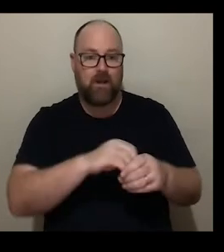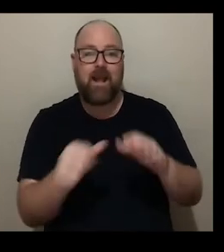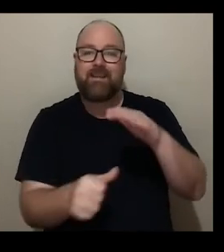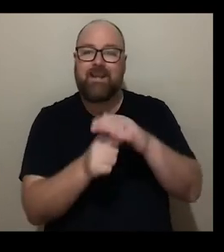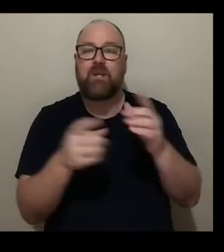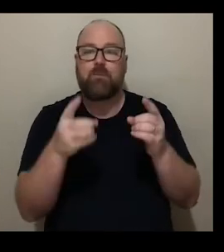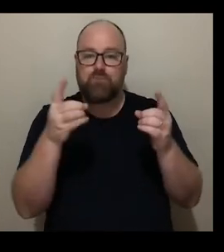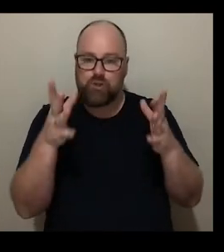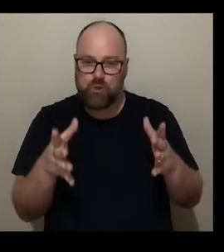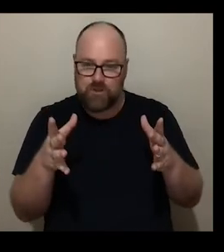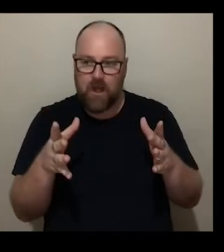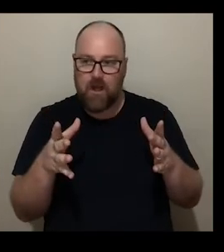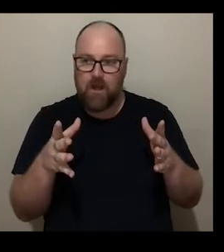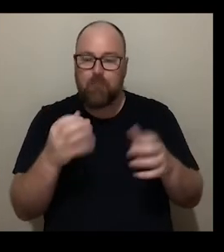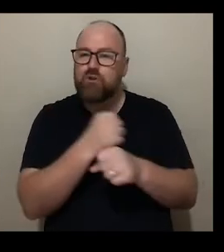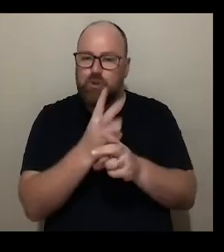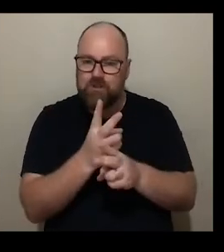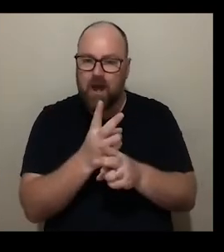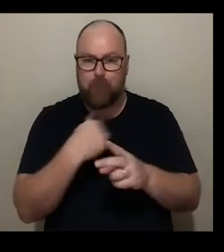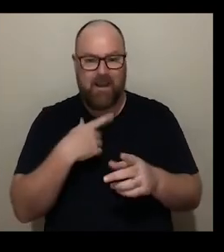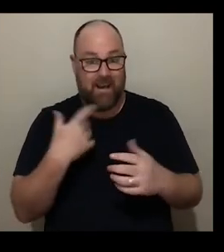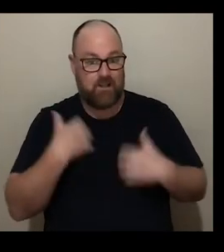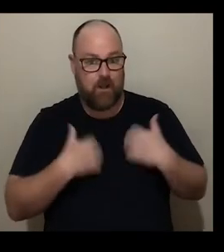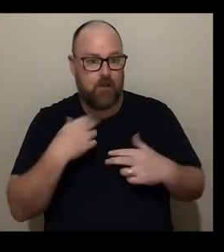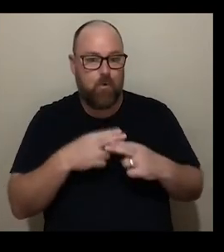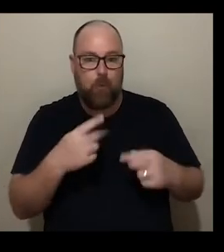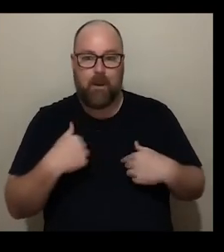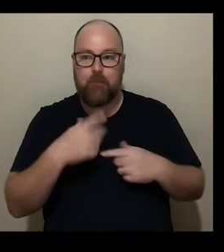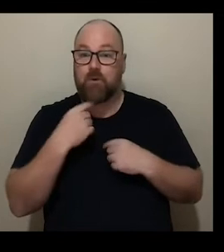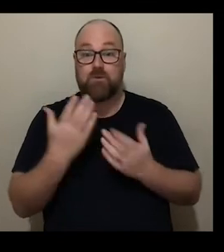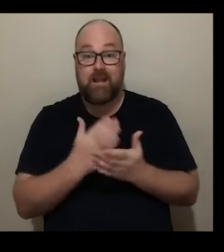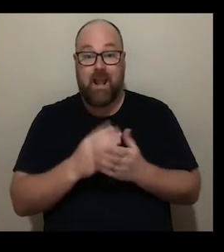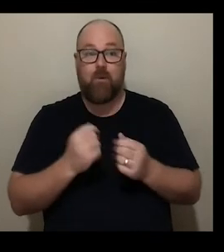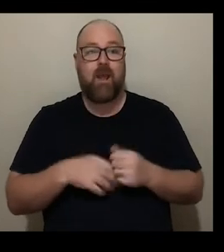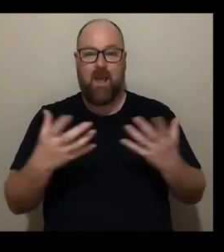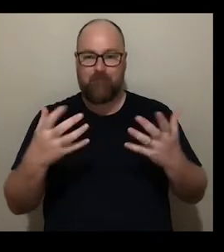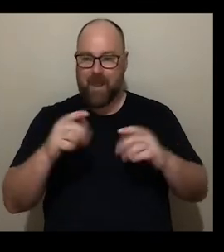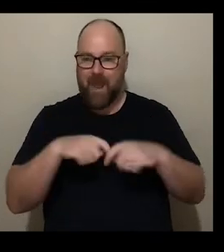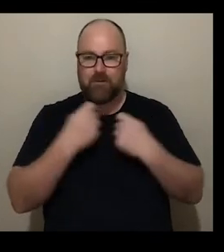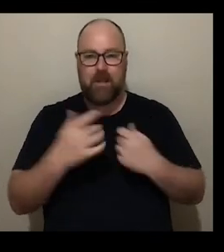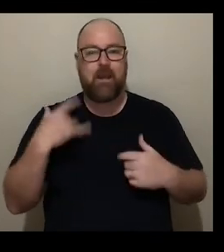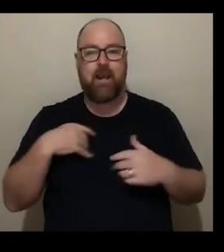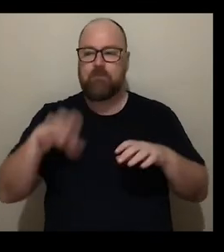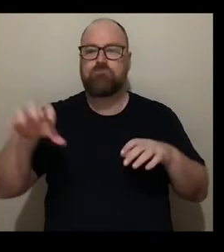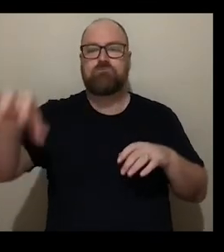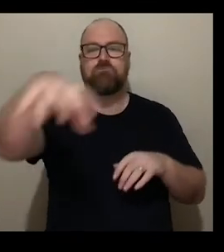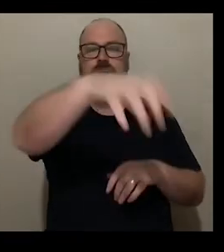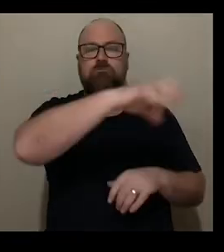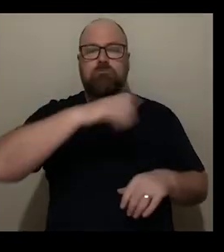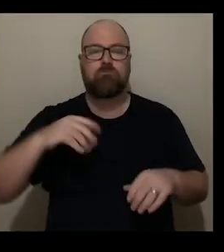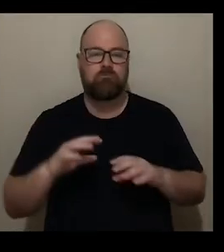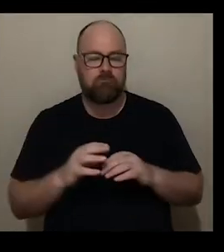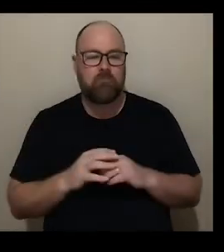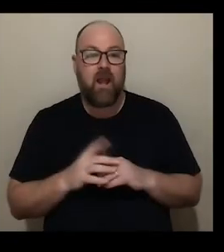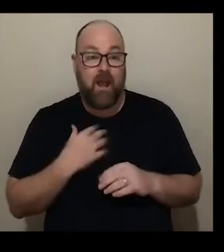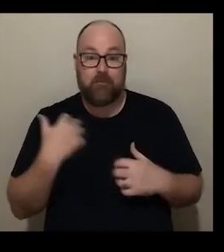senior producer has been a yeah a really exciting move because we have a geographically dispersed team and really exciting plans coming up for